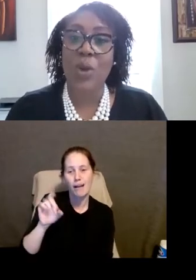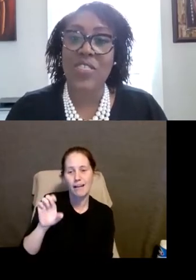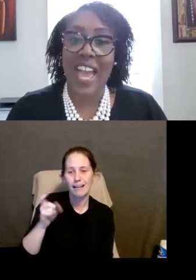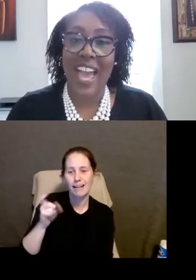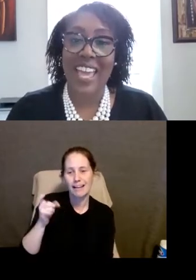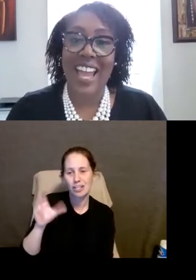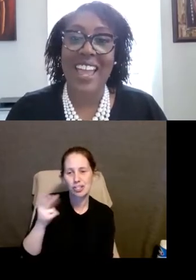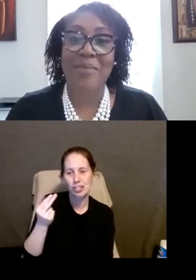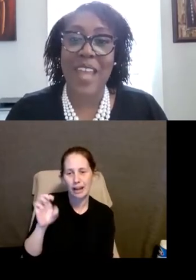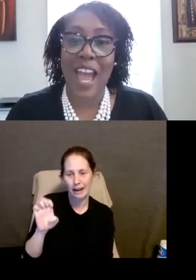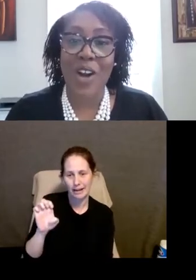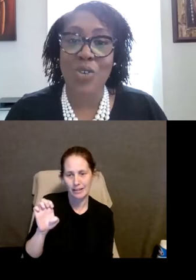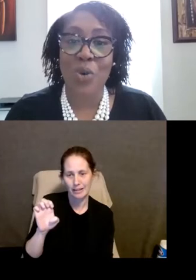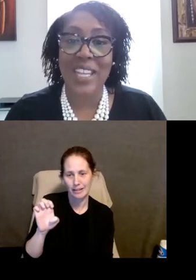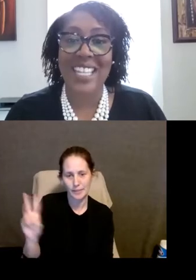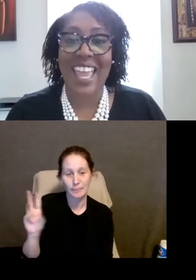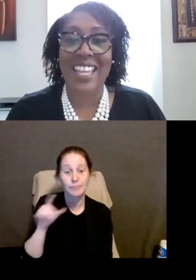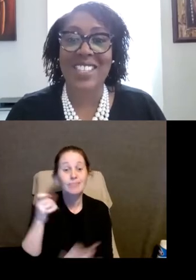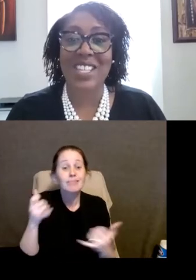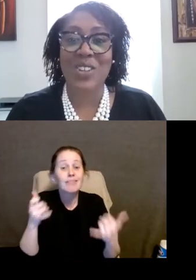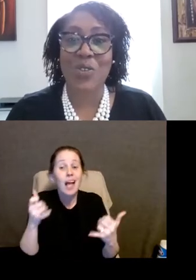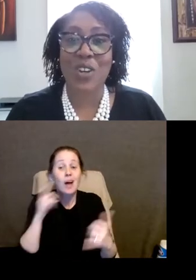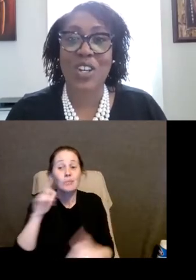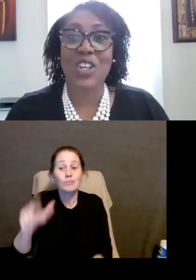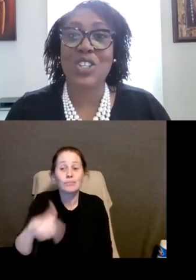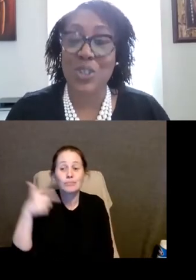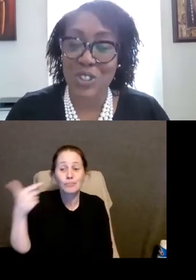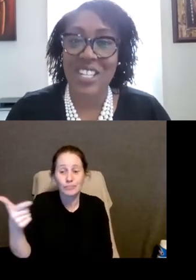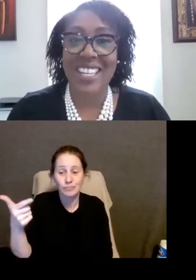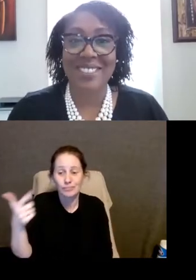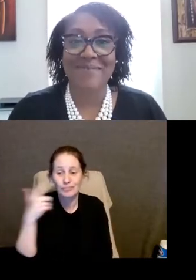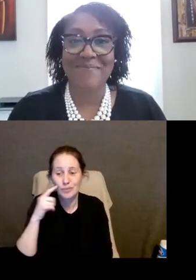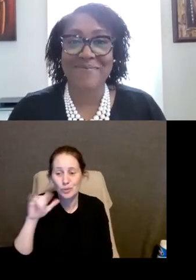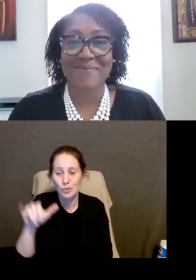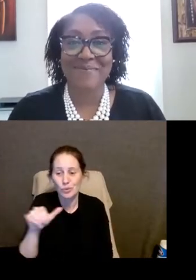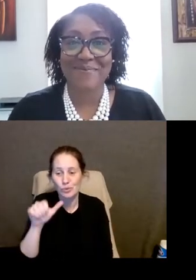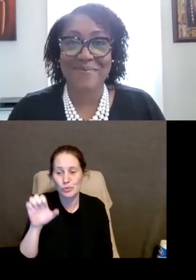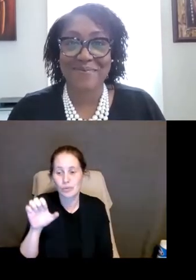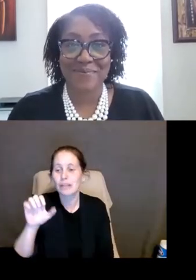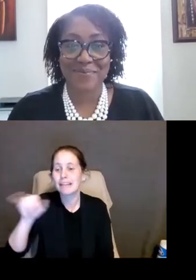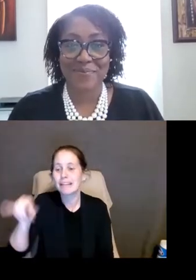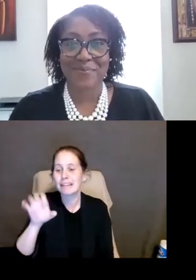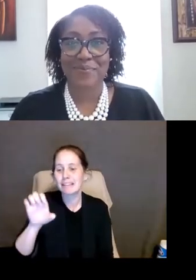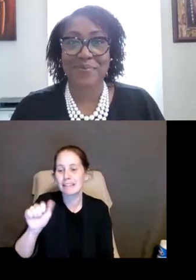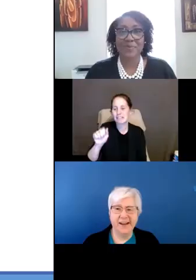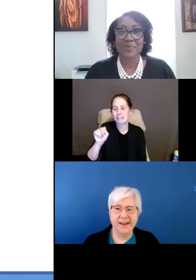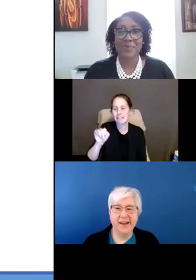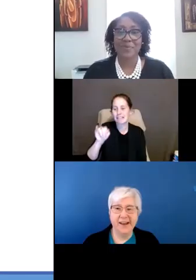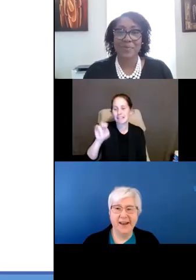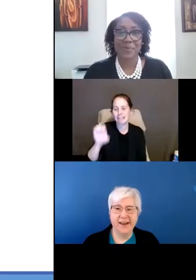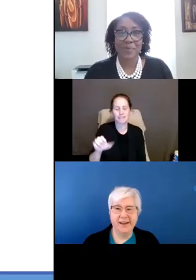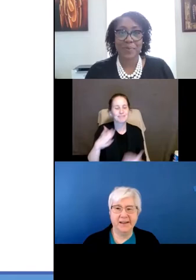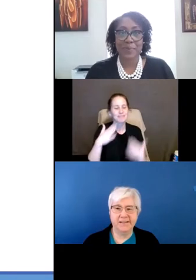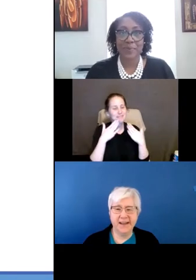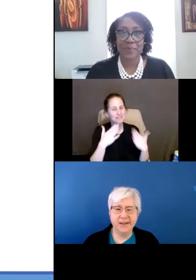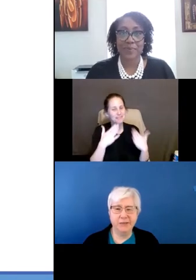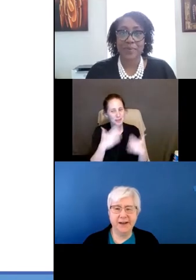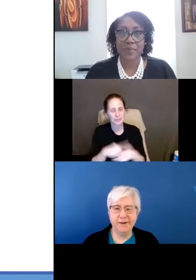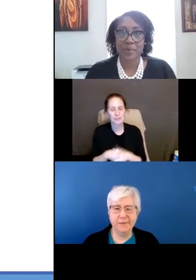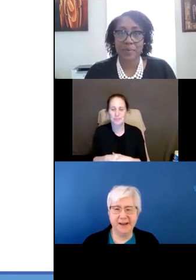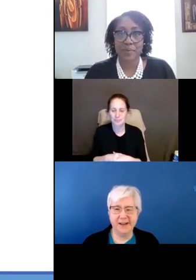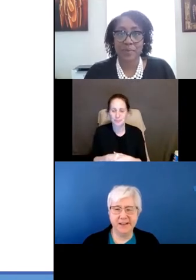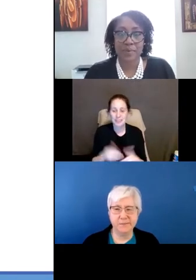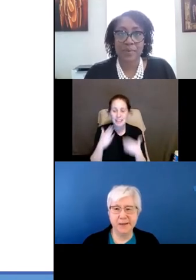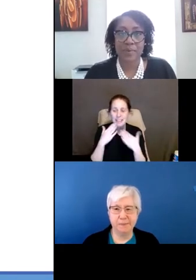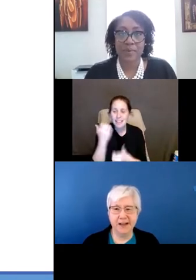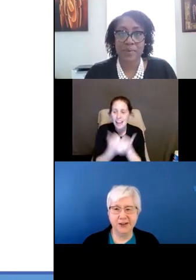With that, I am now going to hand things over to Janine. Thanks, Kshana. And thank you,